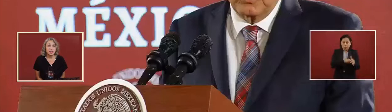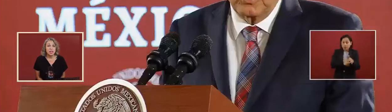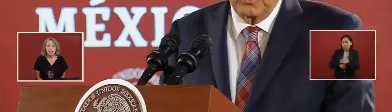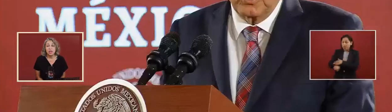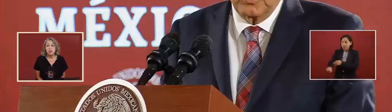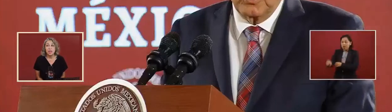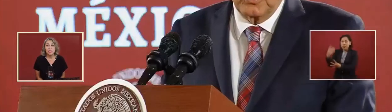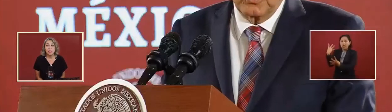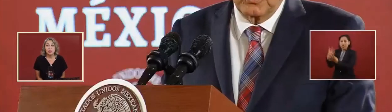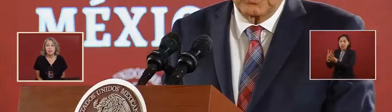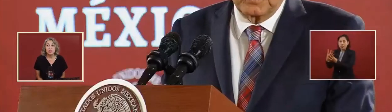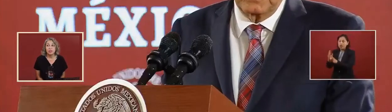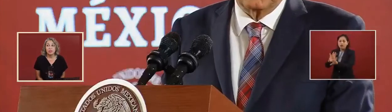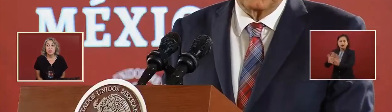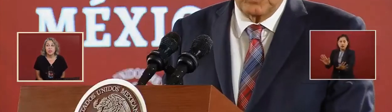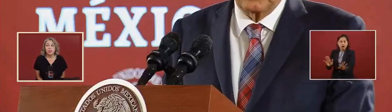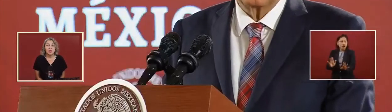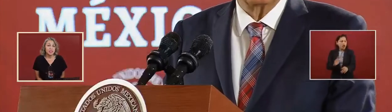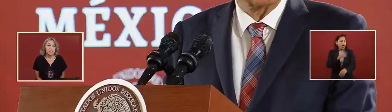That's different. No.